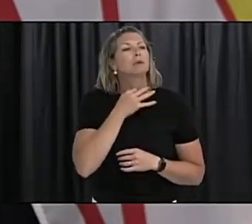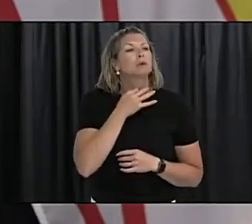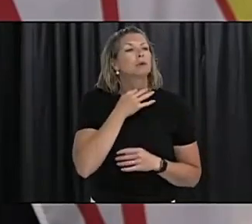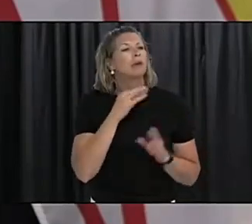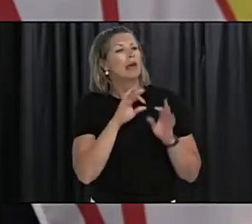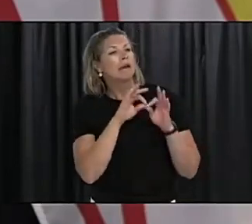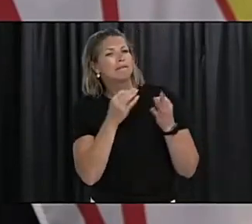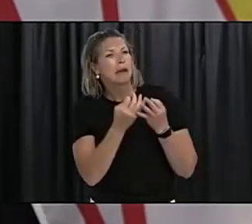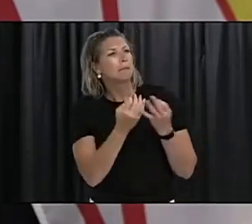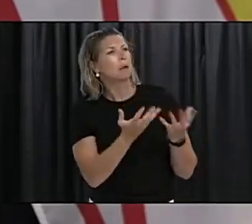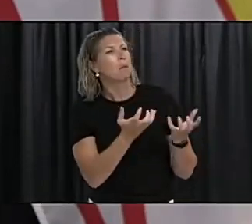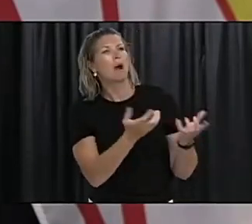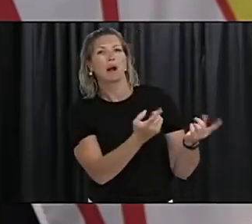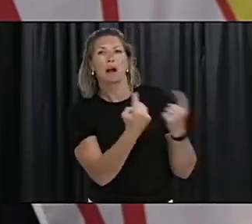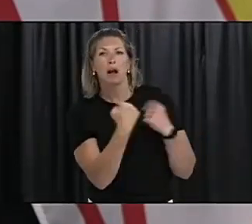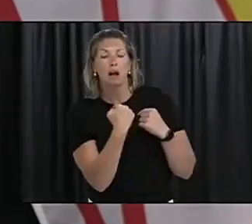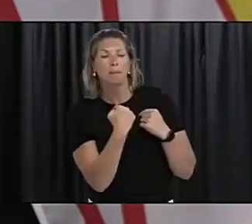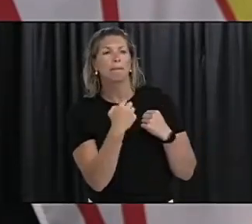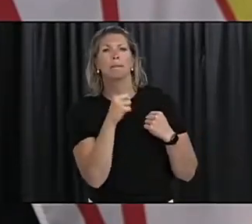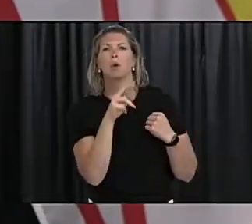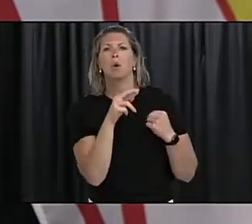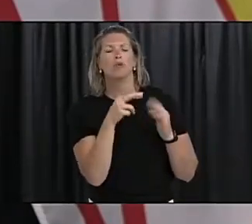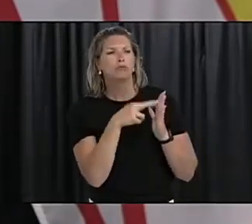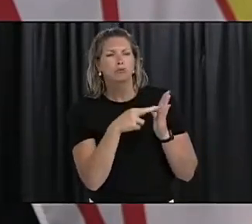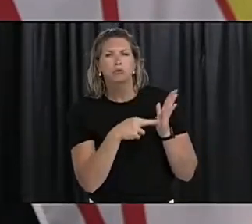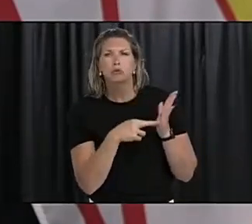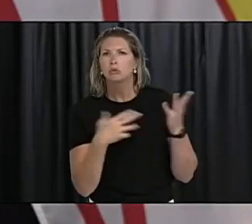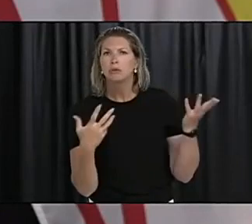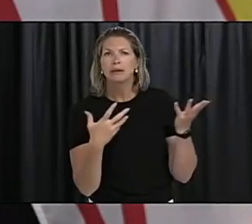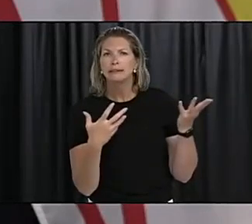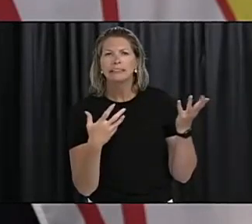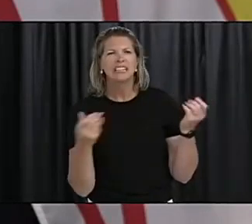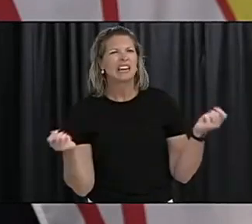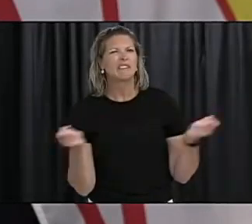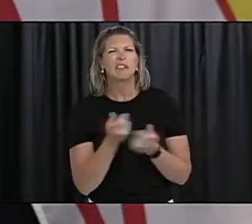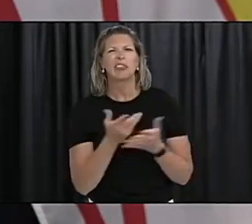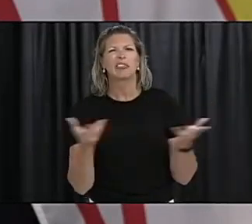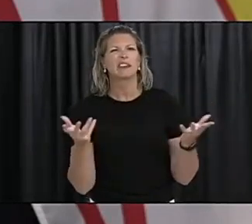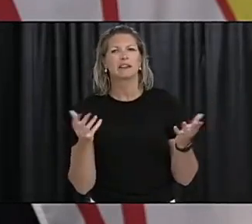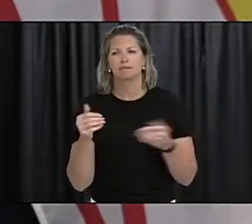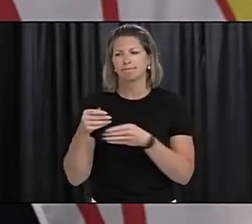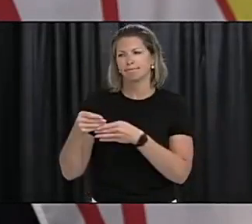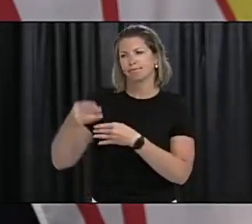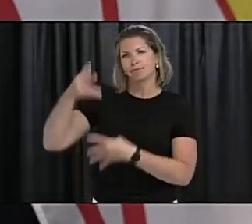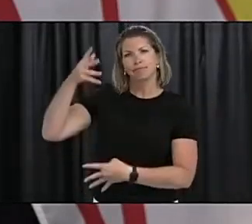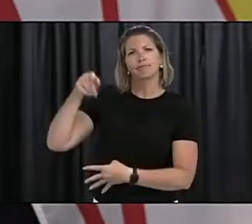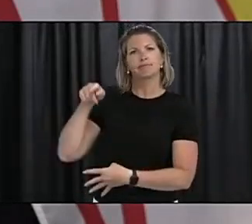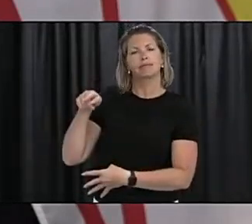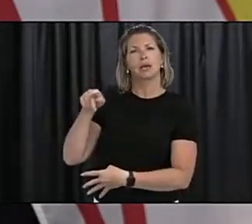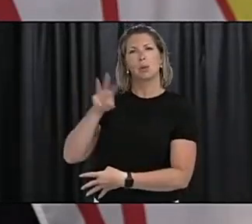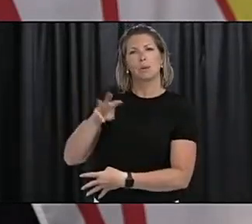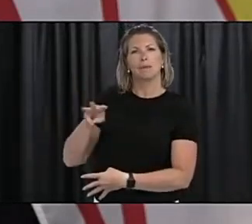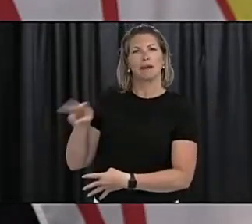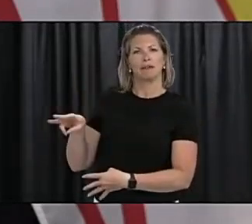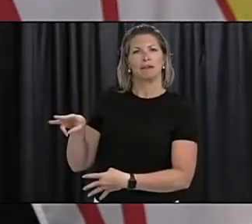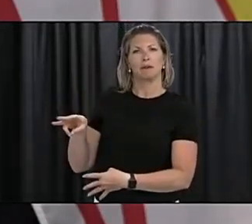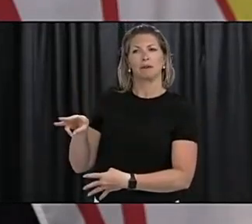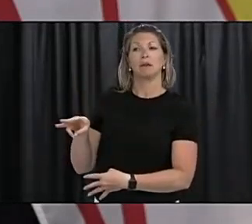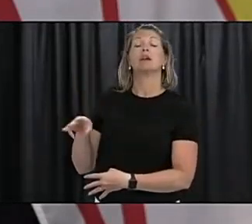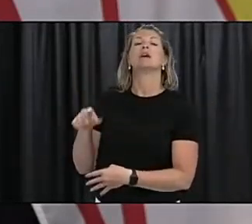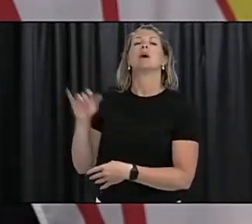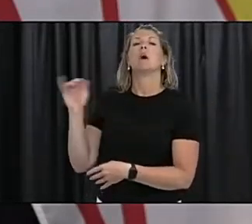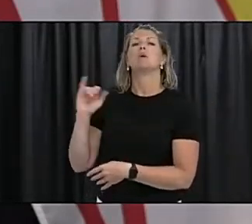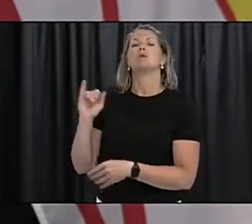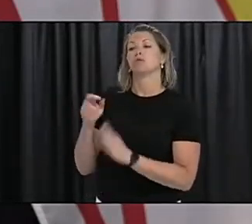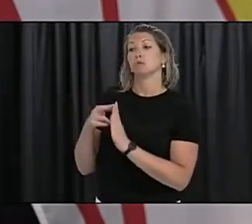or easing travel restrictions for Newfoundland and Labrador will be determined and guided by public health experts and our